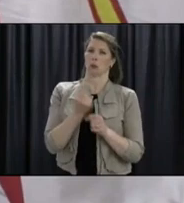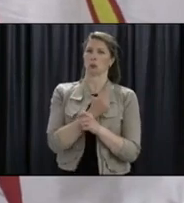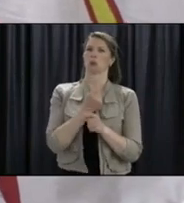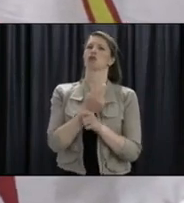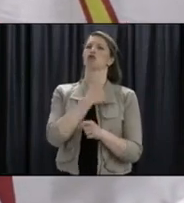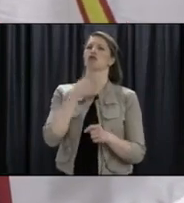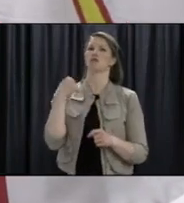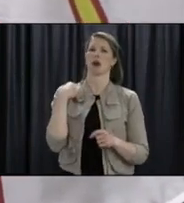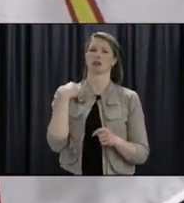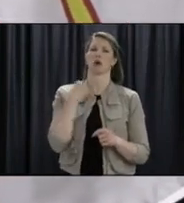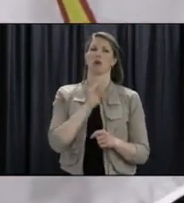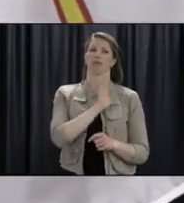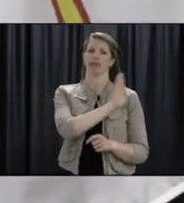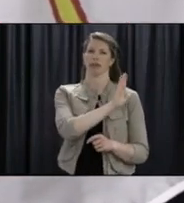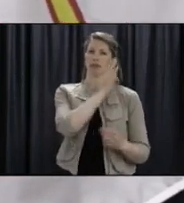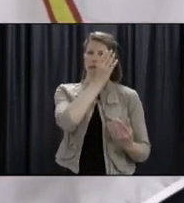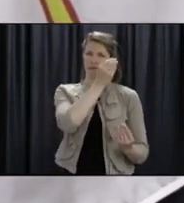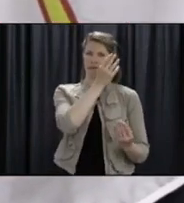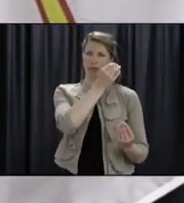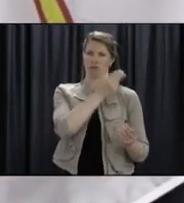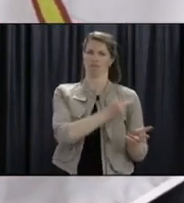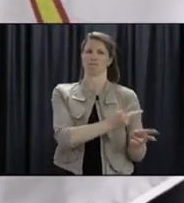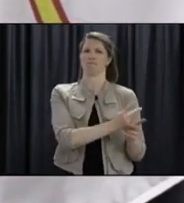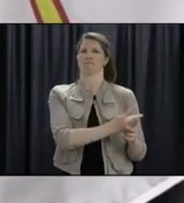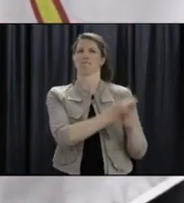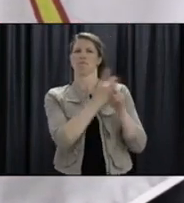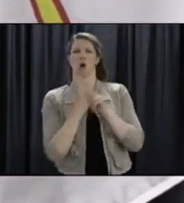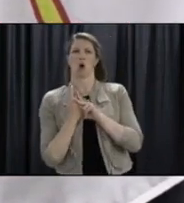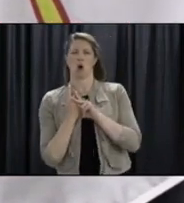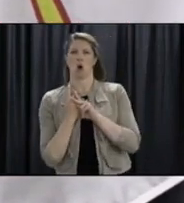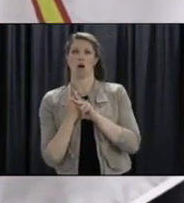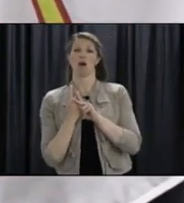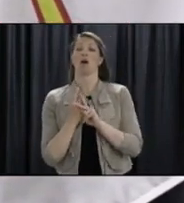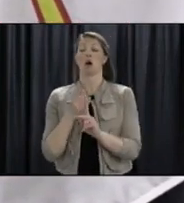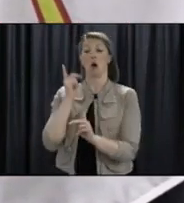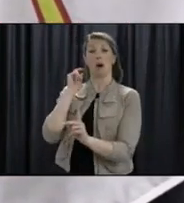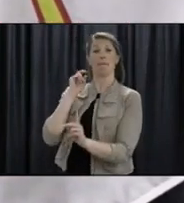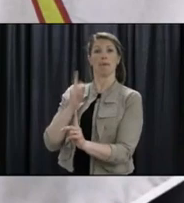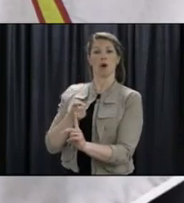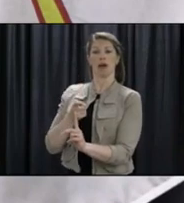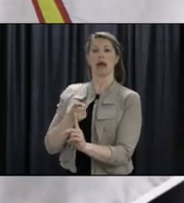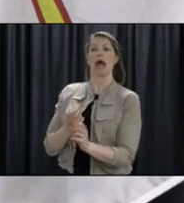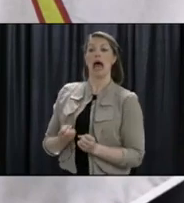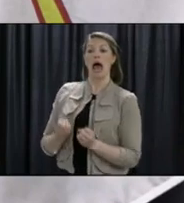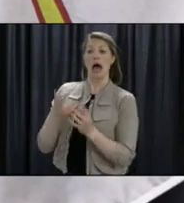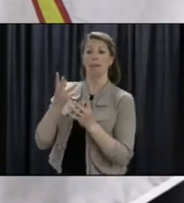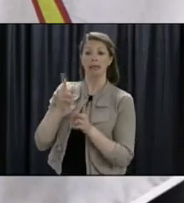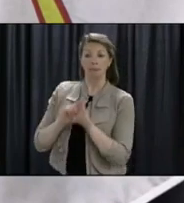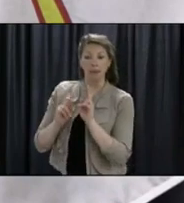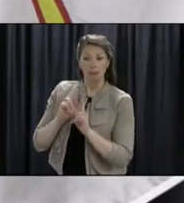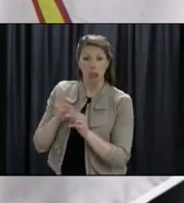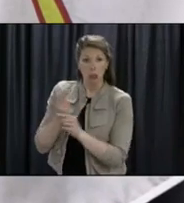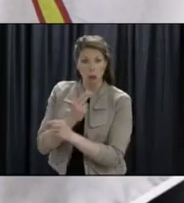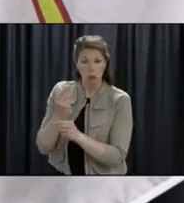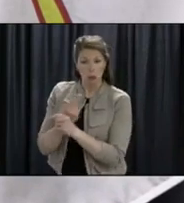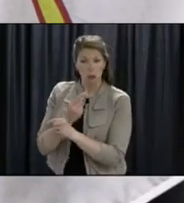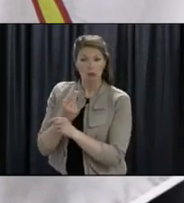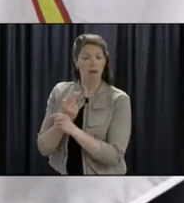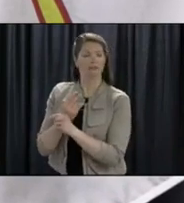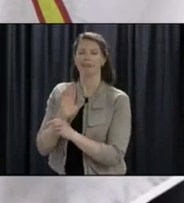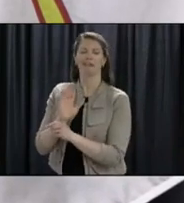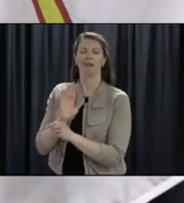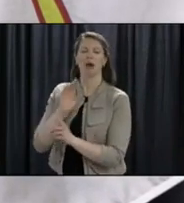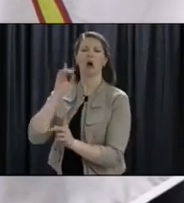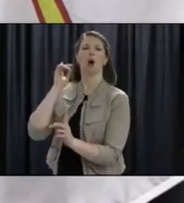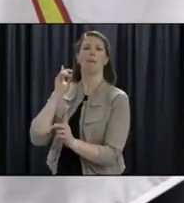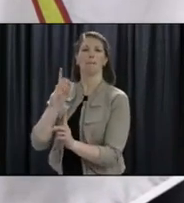what's really important in a bubble, just in terms of modeling, is compliance within the bubble, not necessarily the number. So it's really important not to cheat, right? And